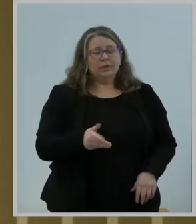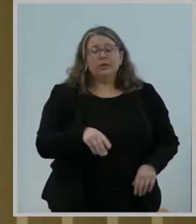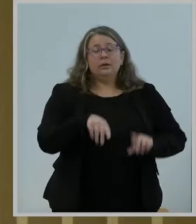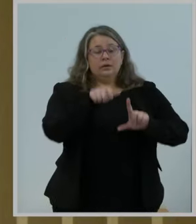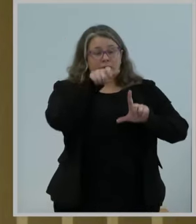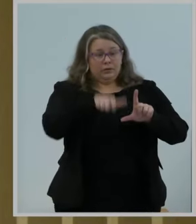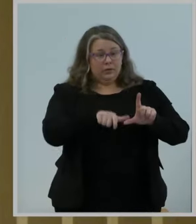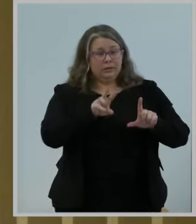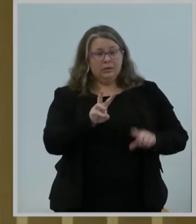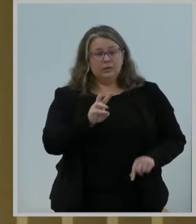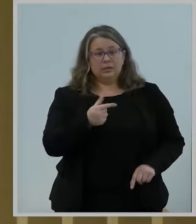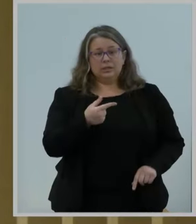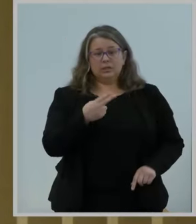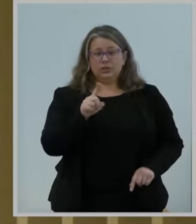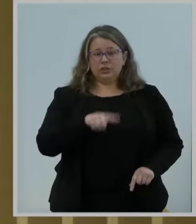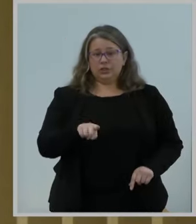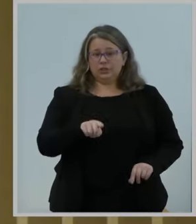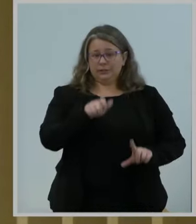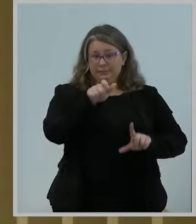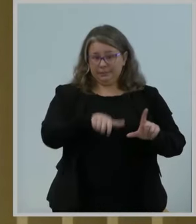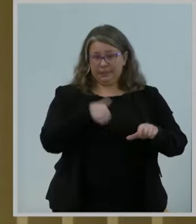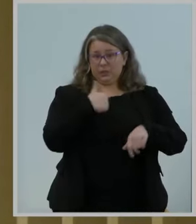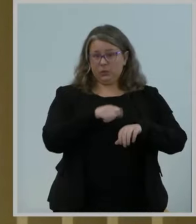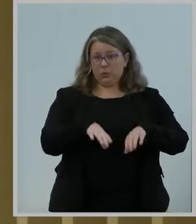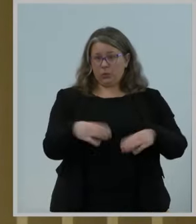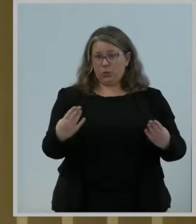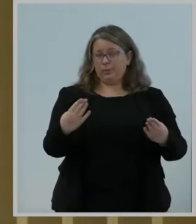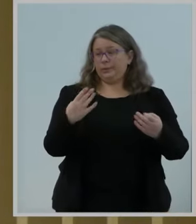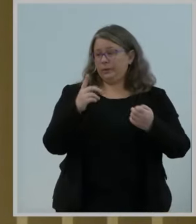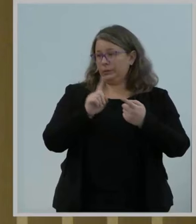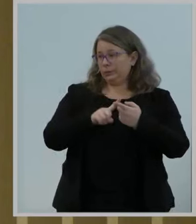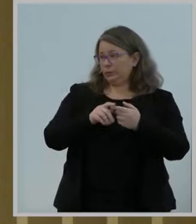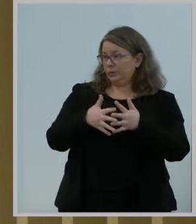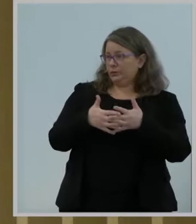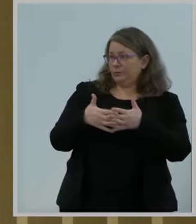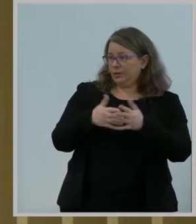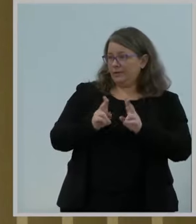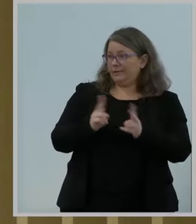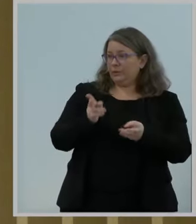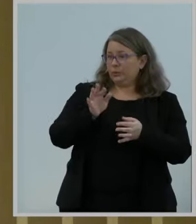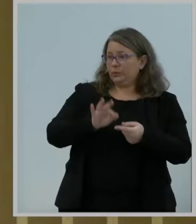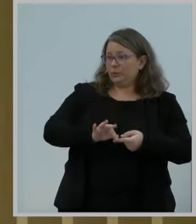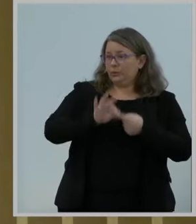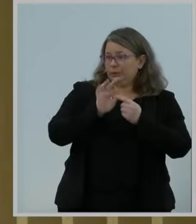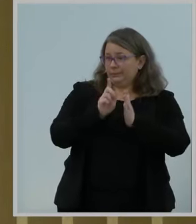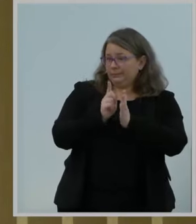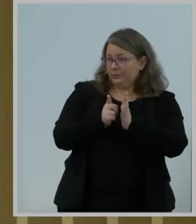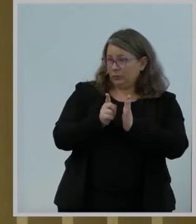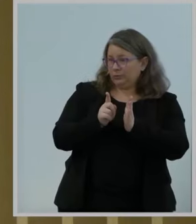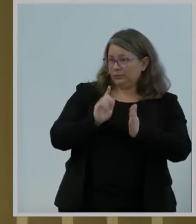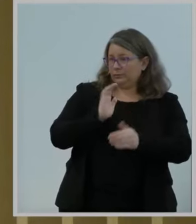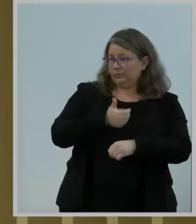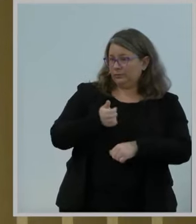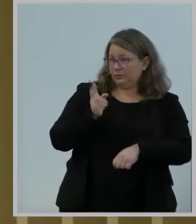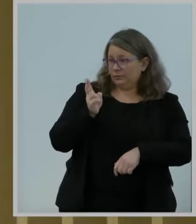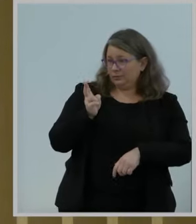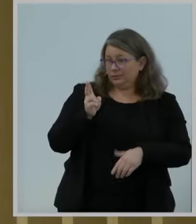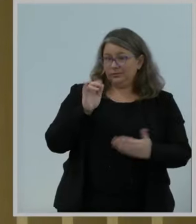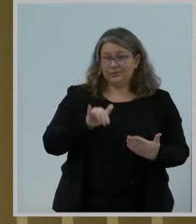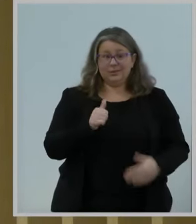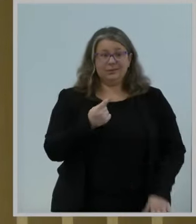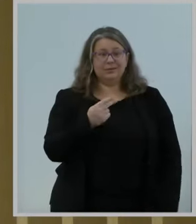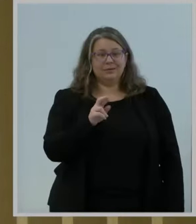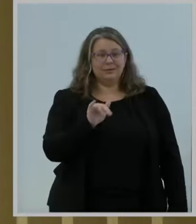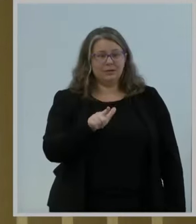moment in American history. was April of 2020. Wi-Fi had emerged as a lifeline of